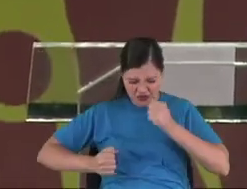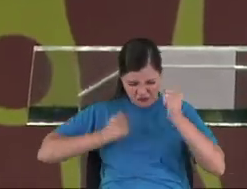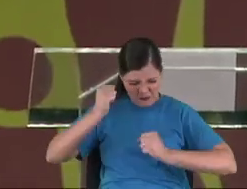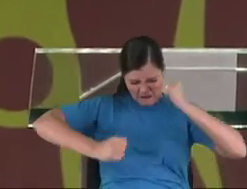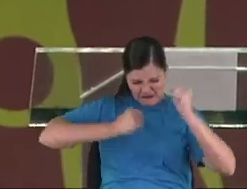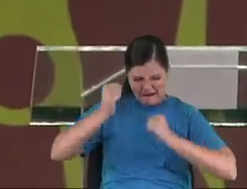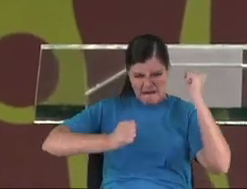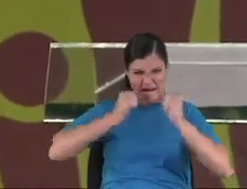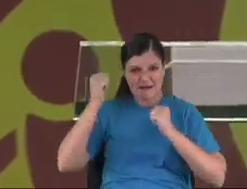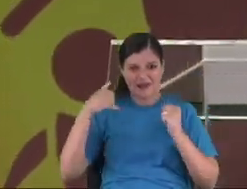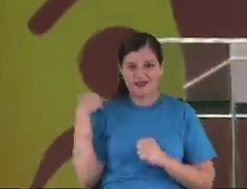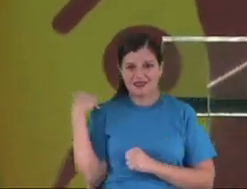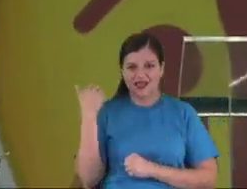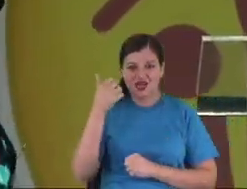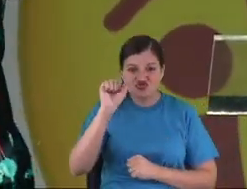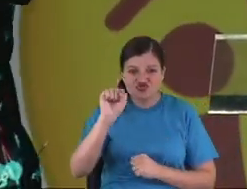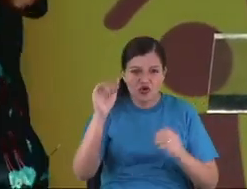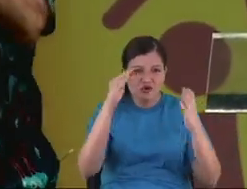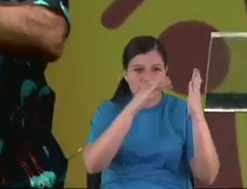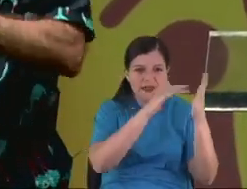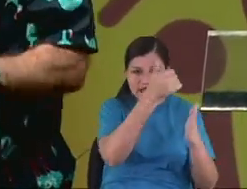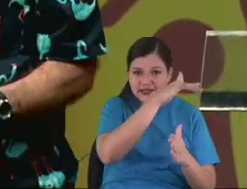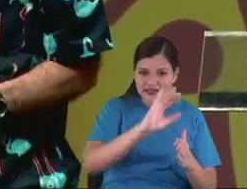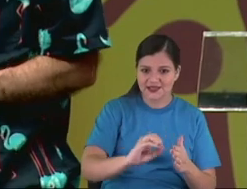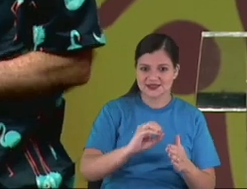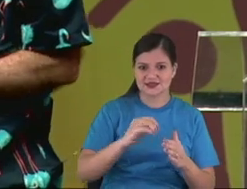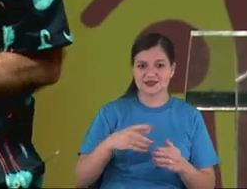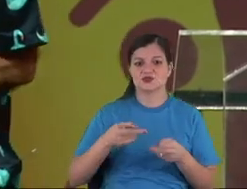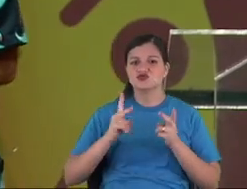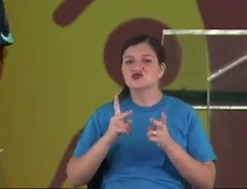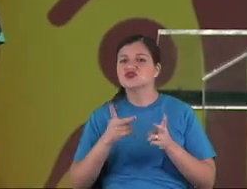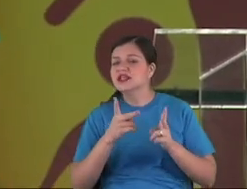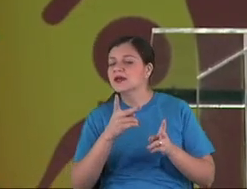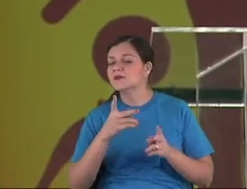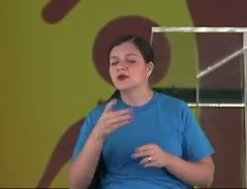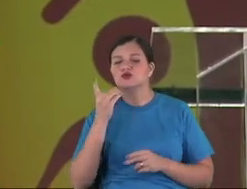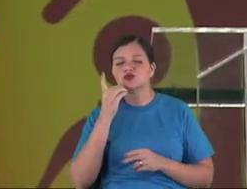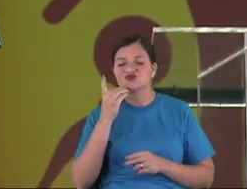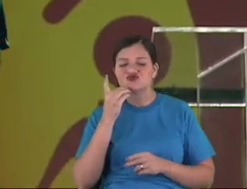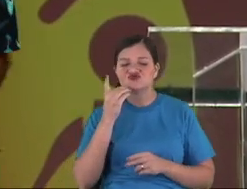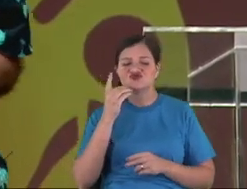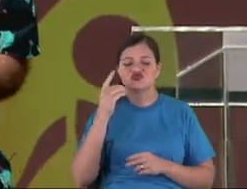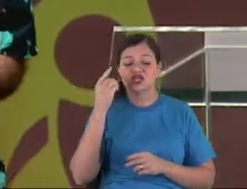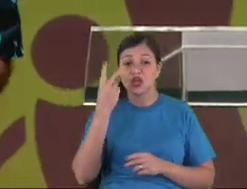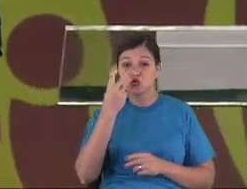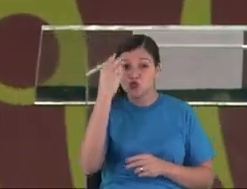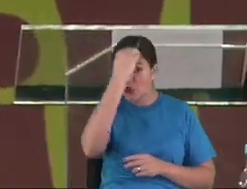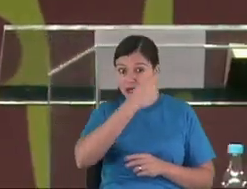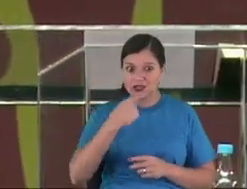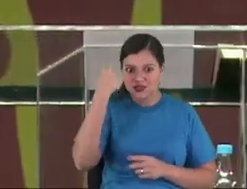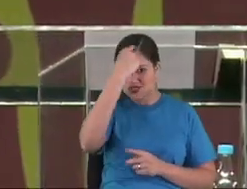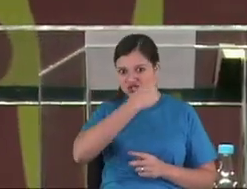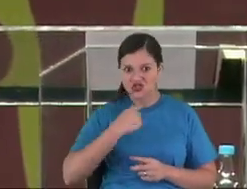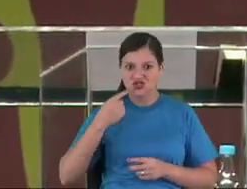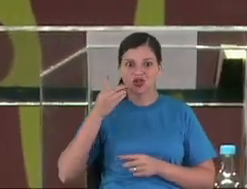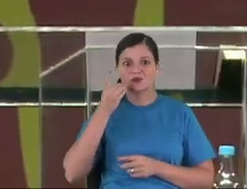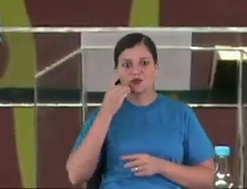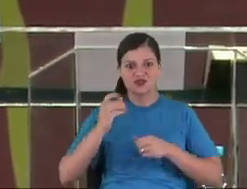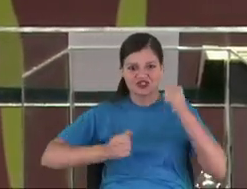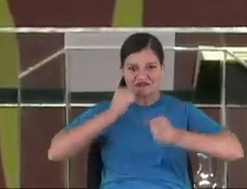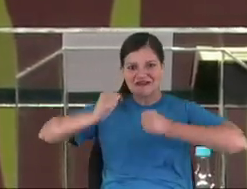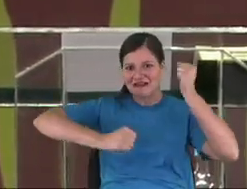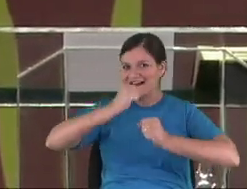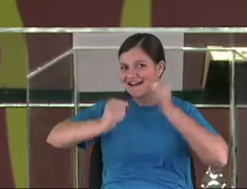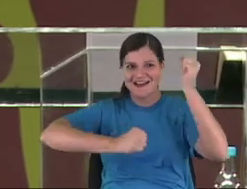You need to run like when you were 9 to 10 years old. used to run like 2 hours each day,